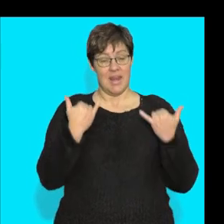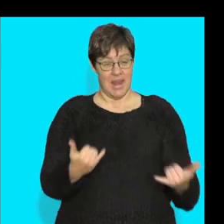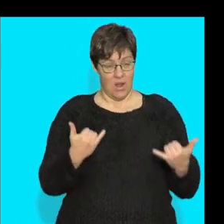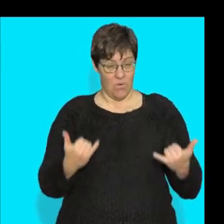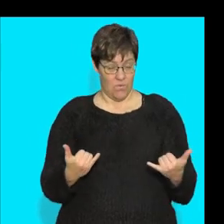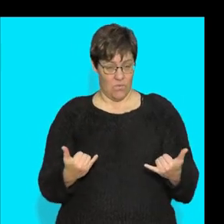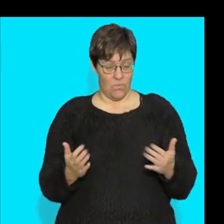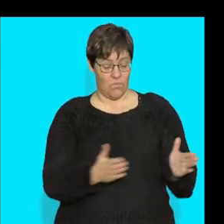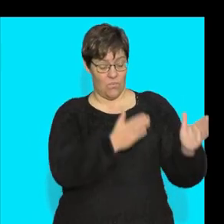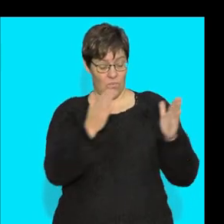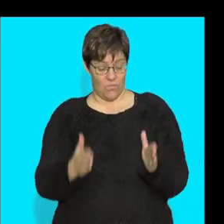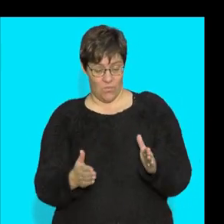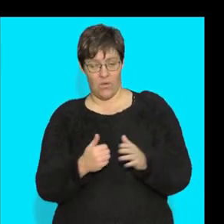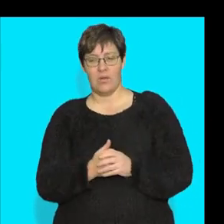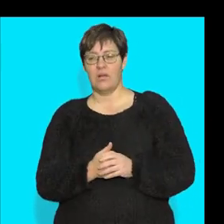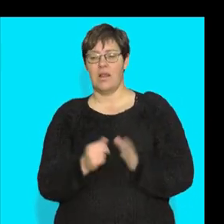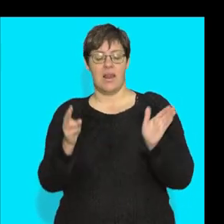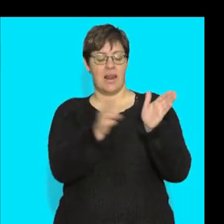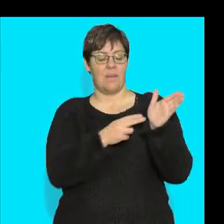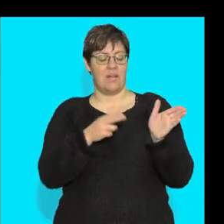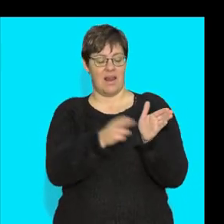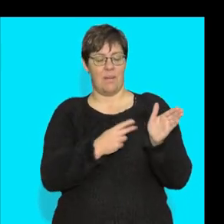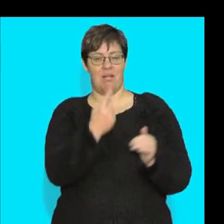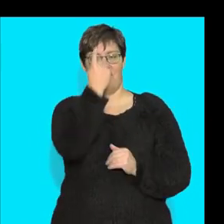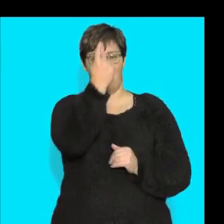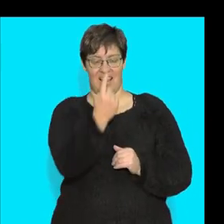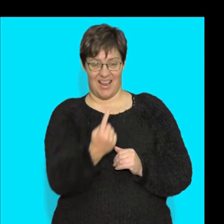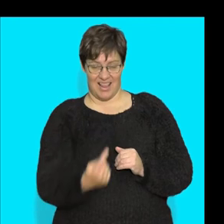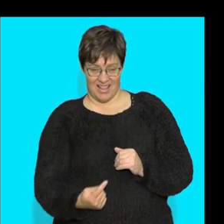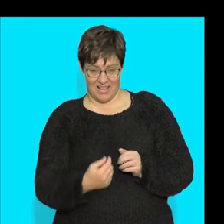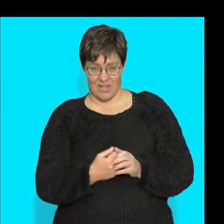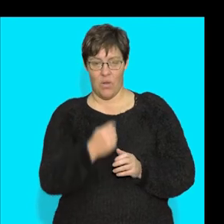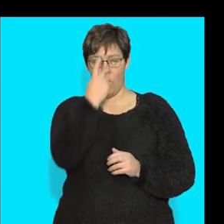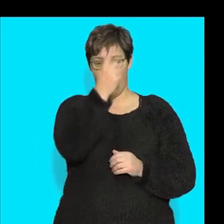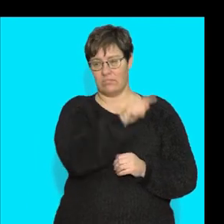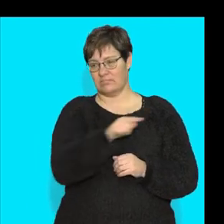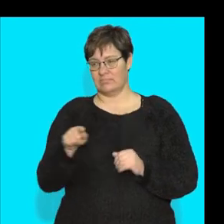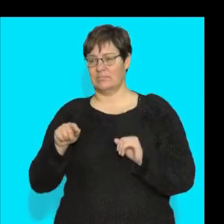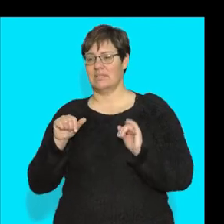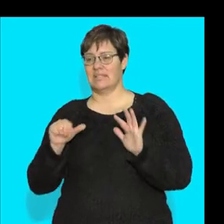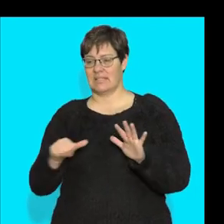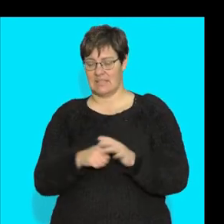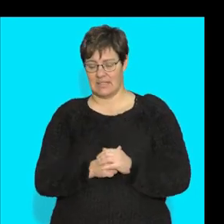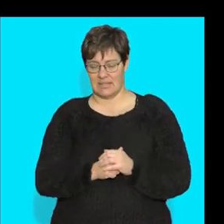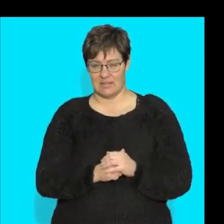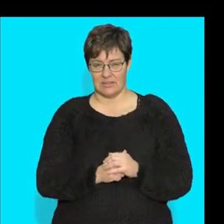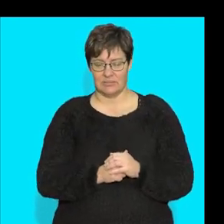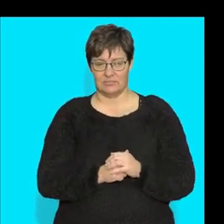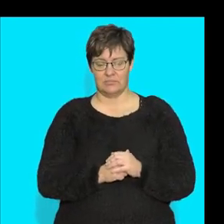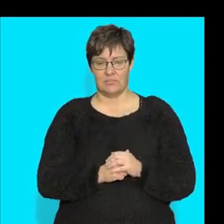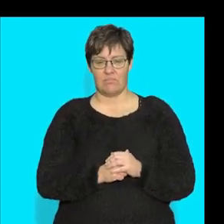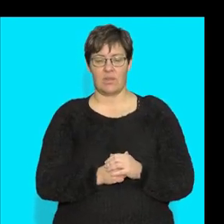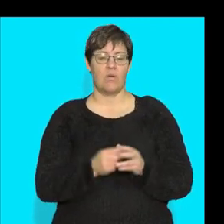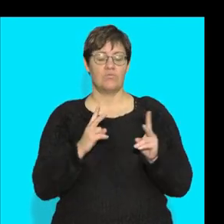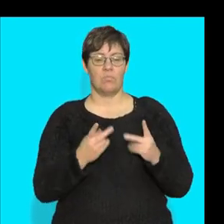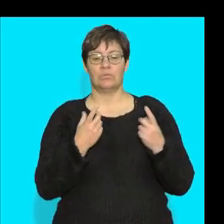provide labels for the structures 1 to 6 so as I said to one of the things we usually do have